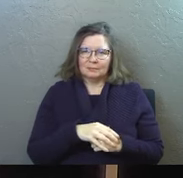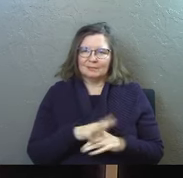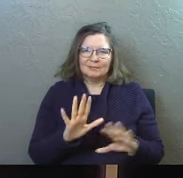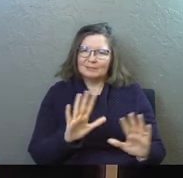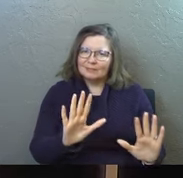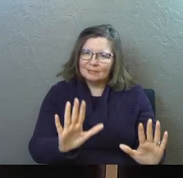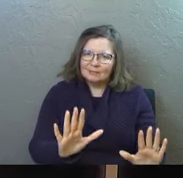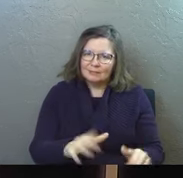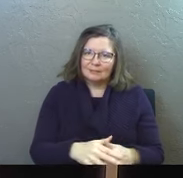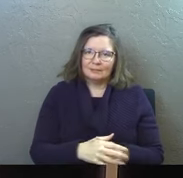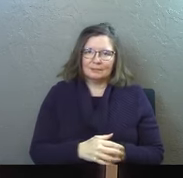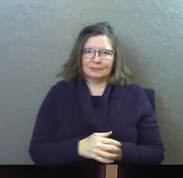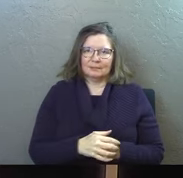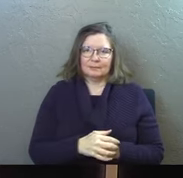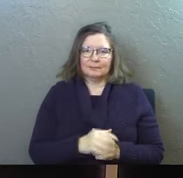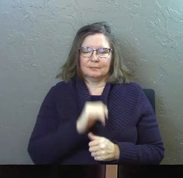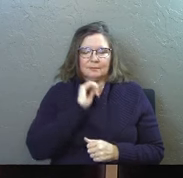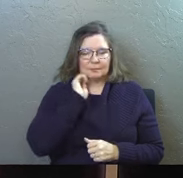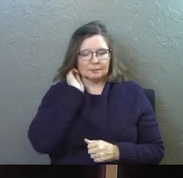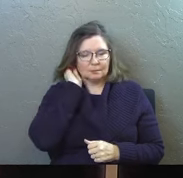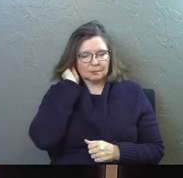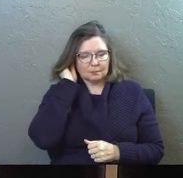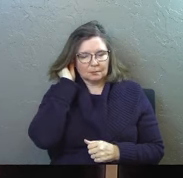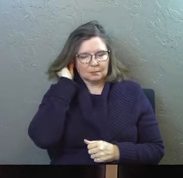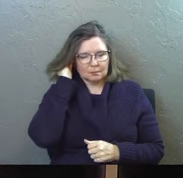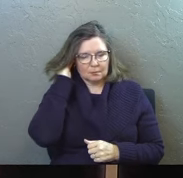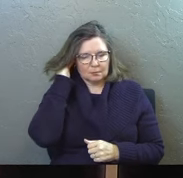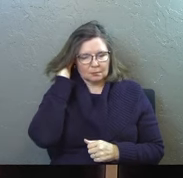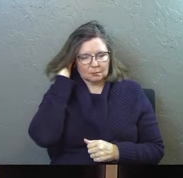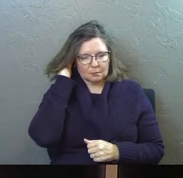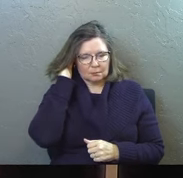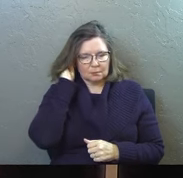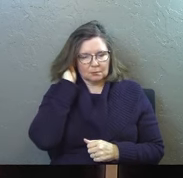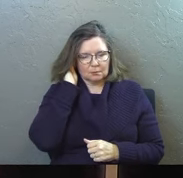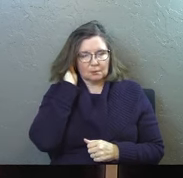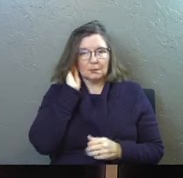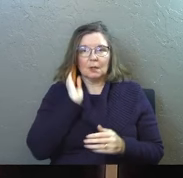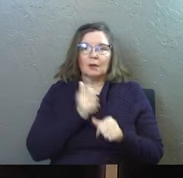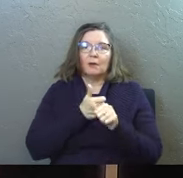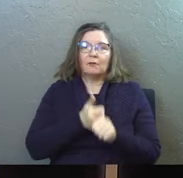don't do that you stick to what God has revealed